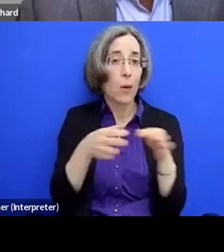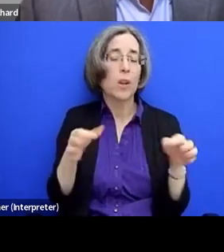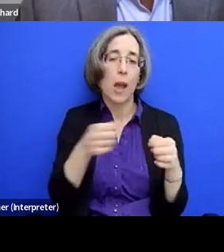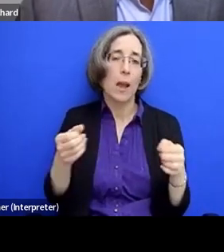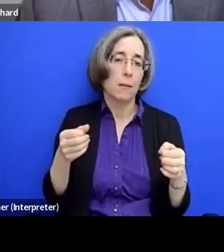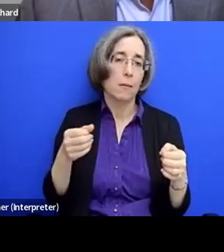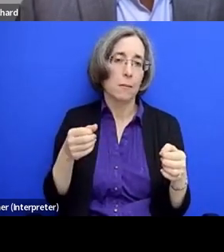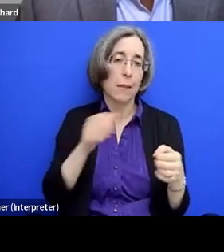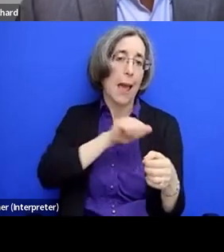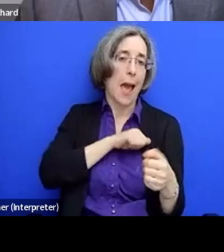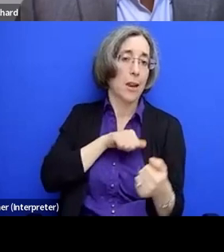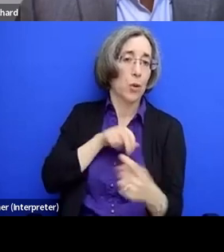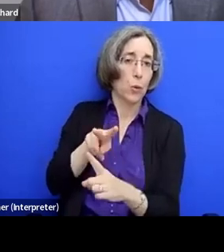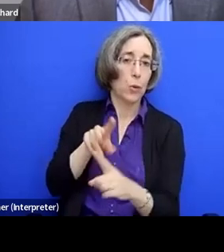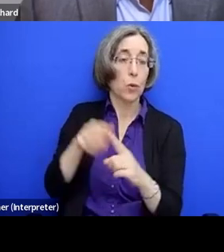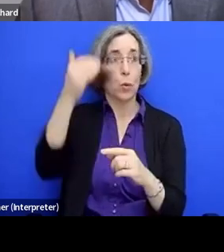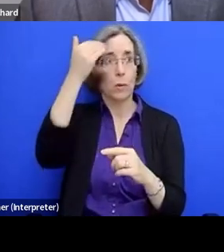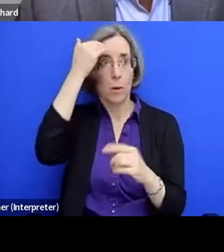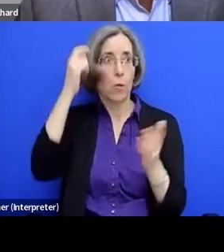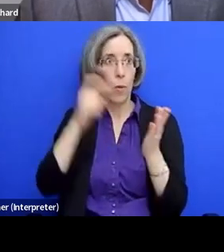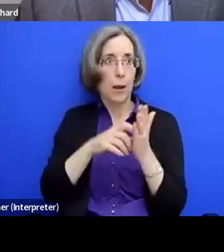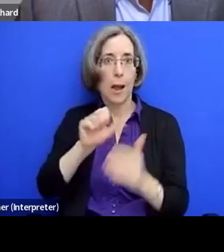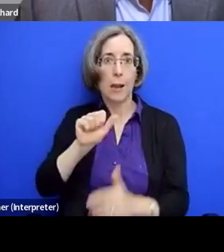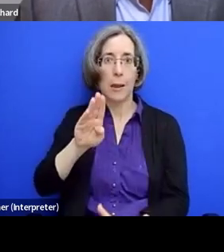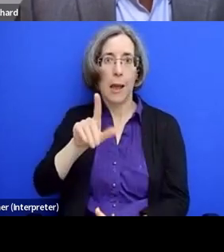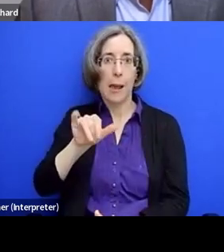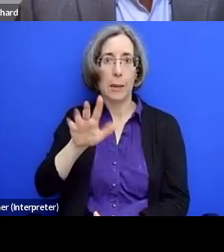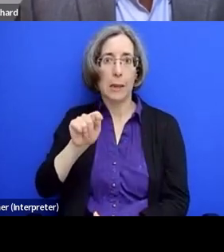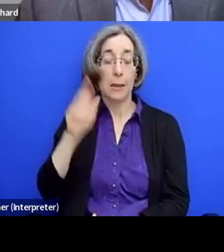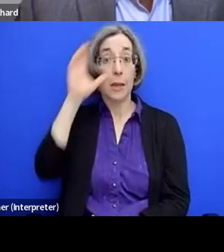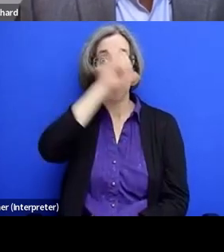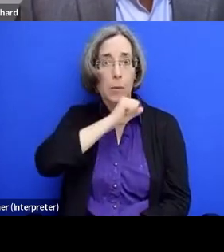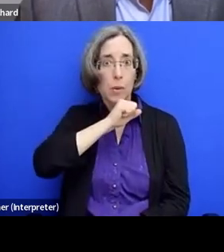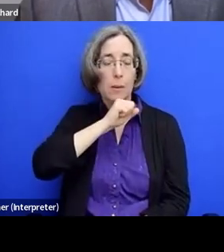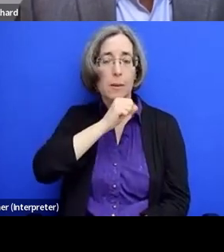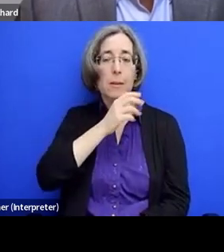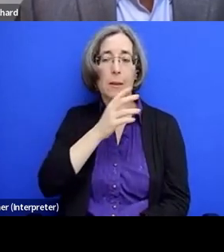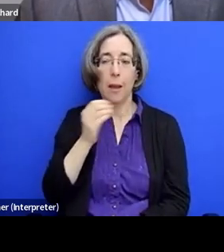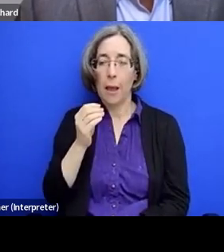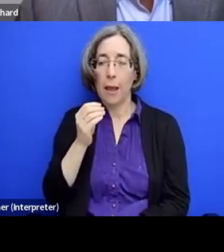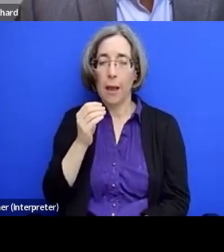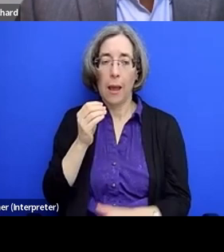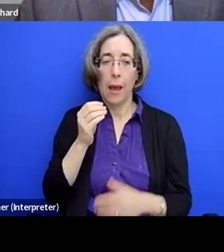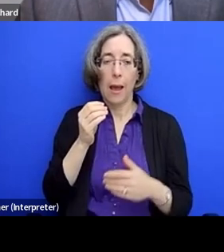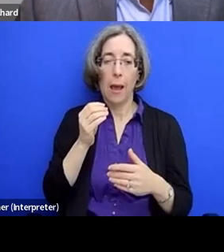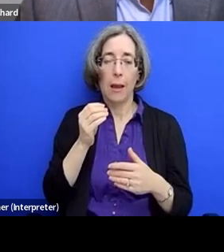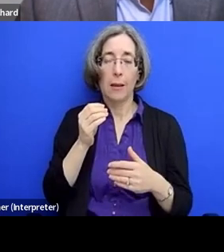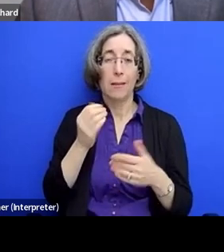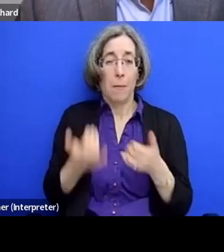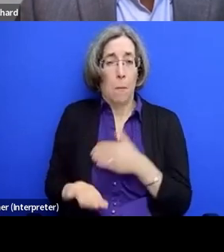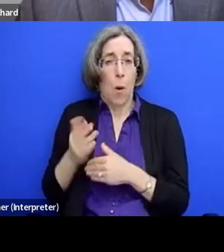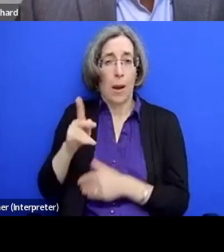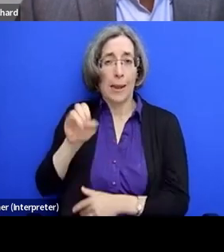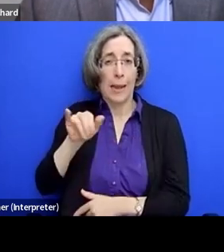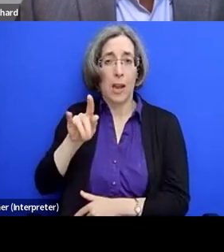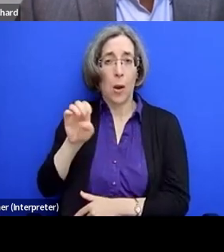is to be aware of the ableist assumptions. And then, you know, and I think, you know, our keynote speaker, um,